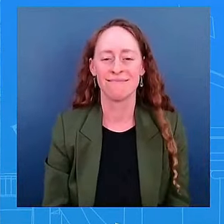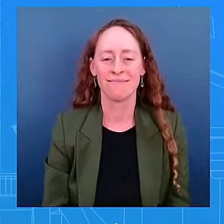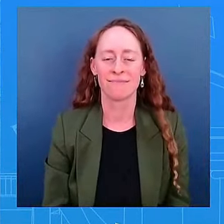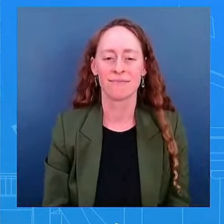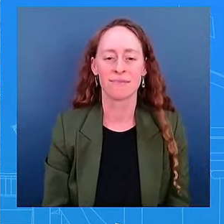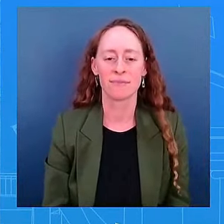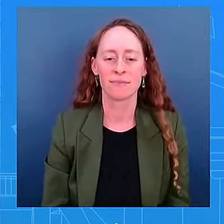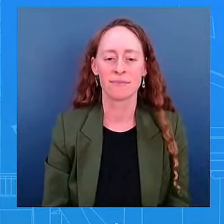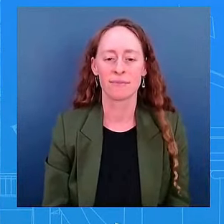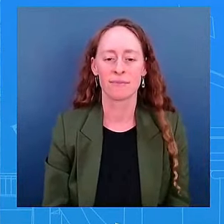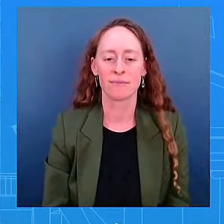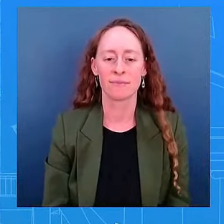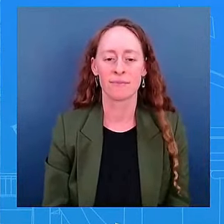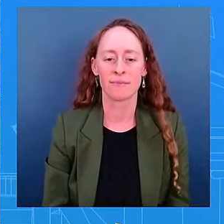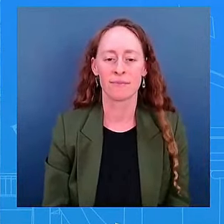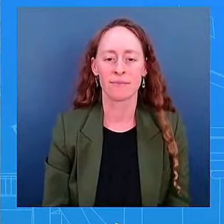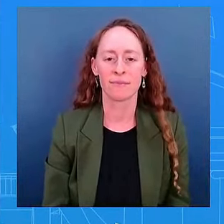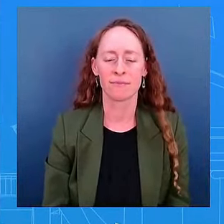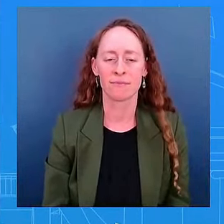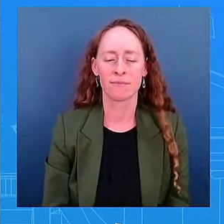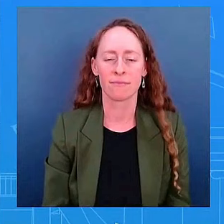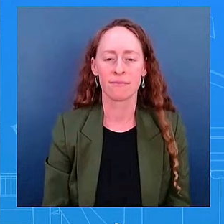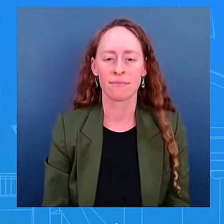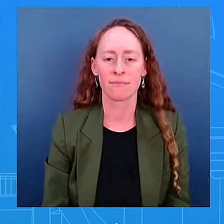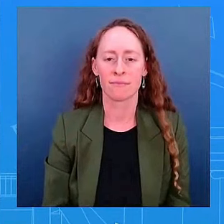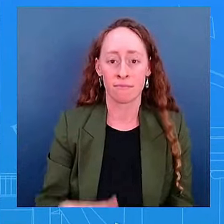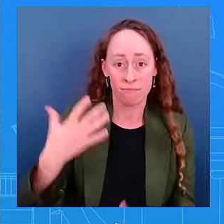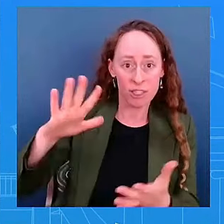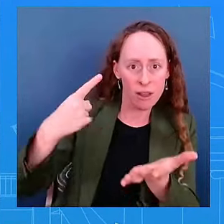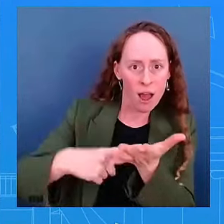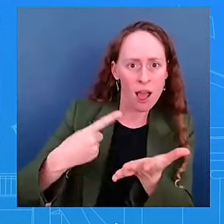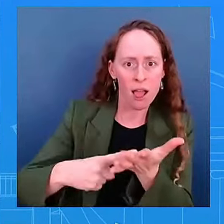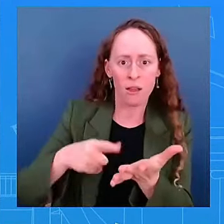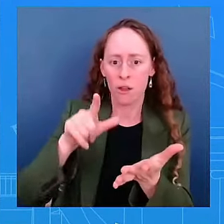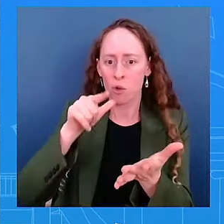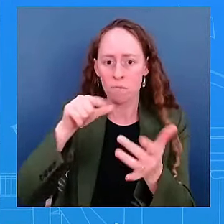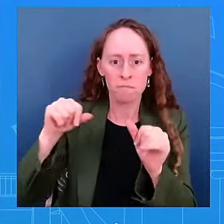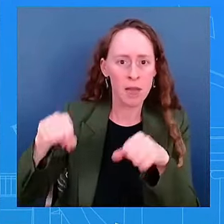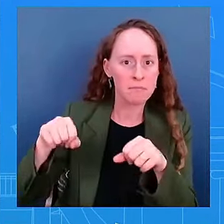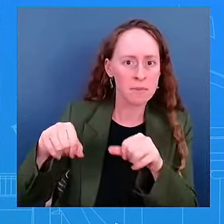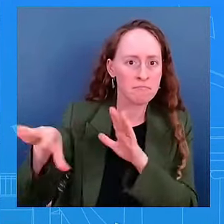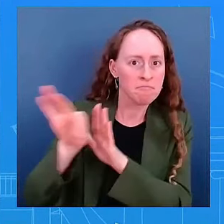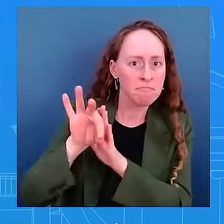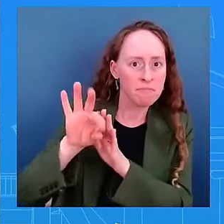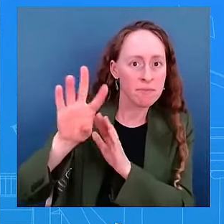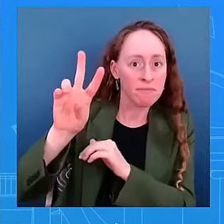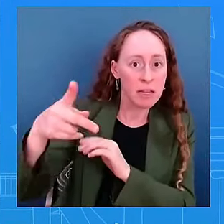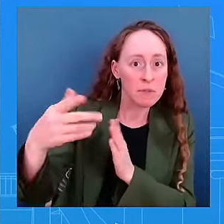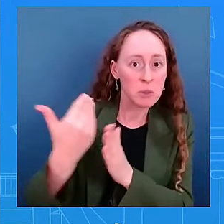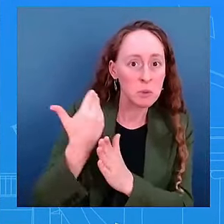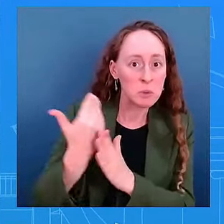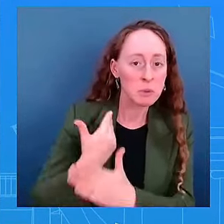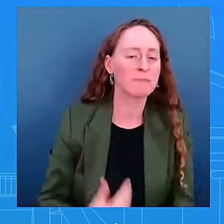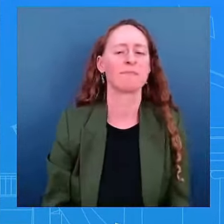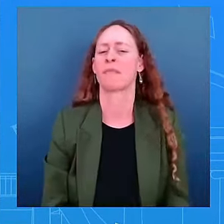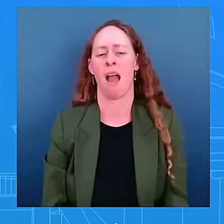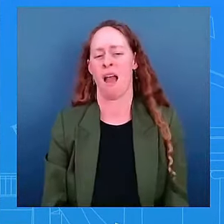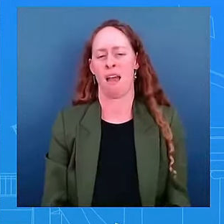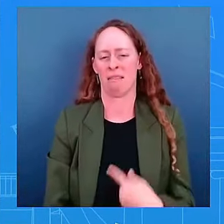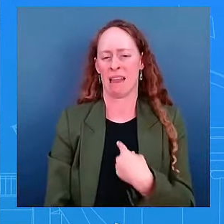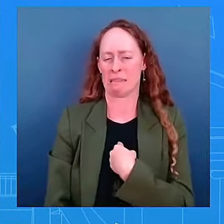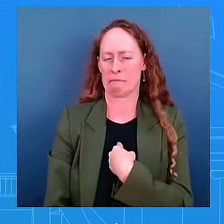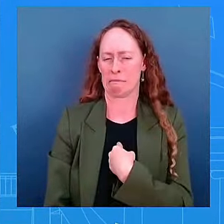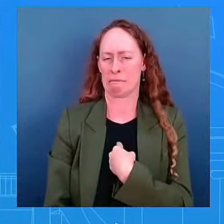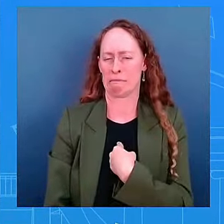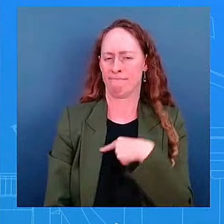specifically? Oh, the VP selection. That is something obviously I can't speak to. The campaign side could speak to. What I